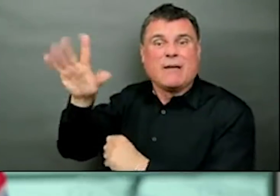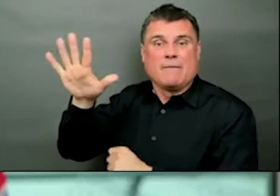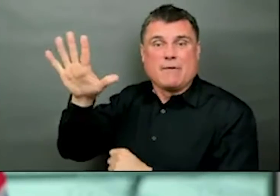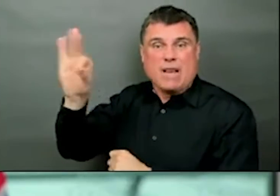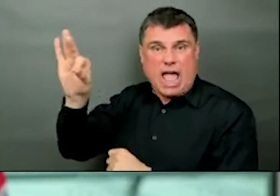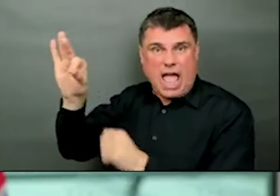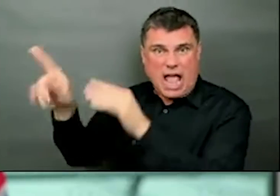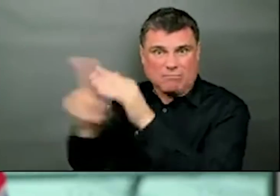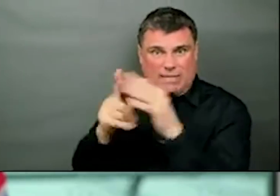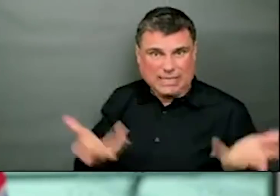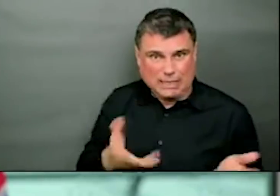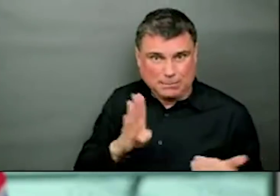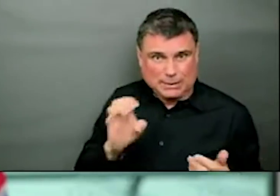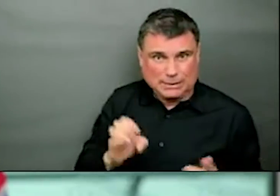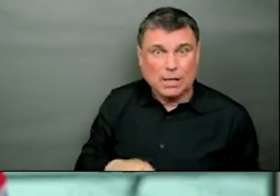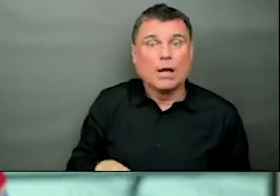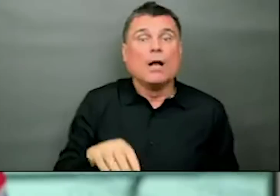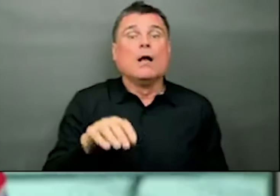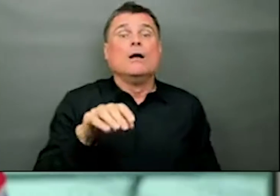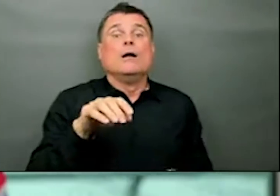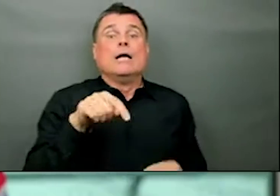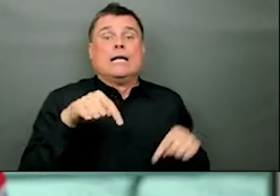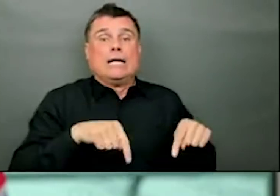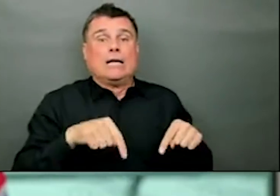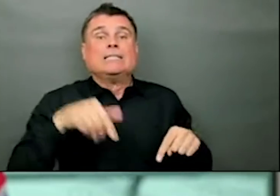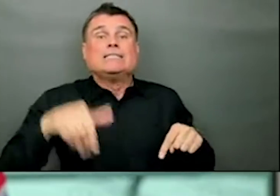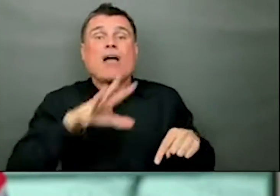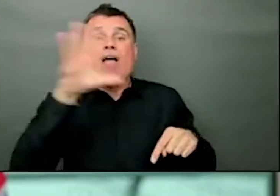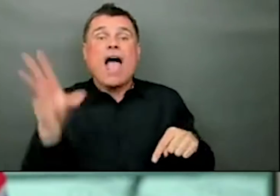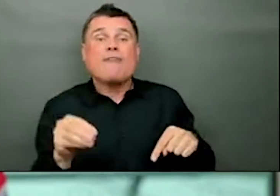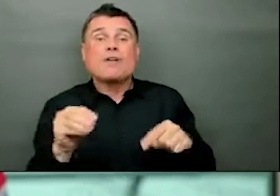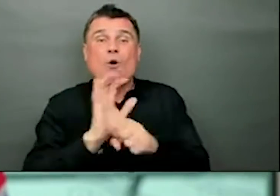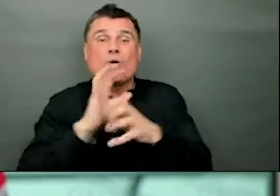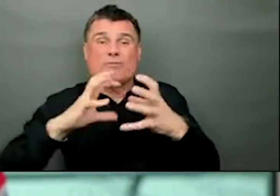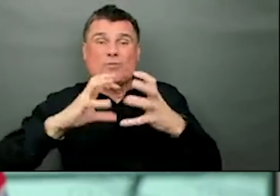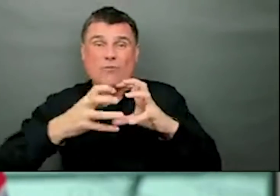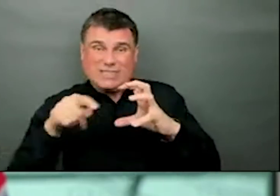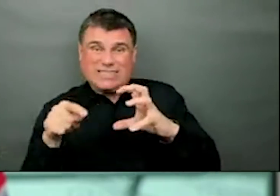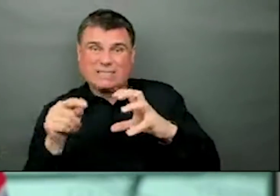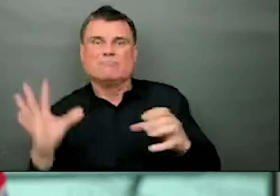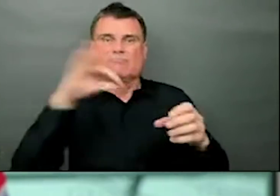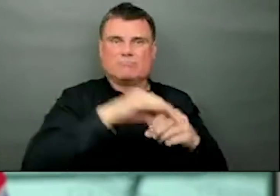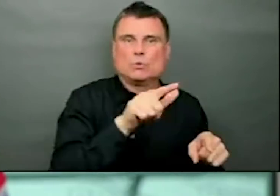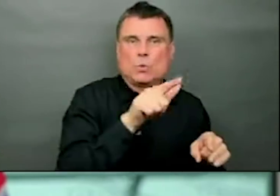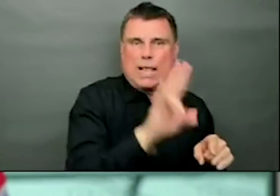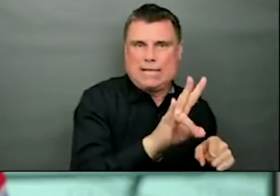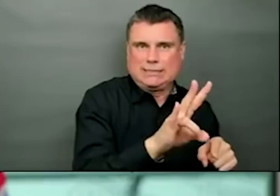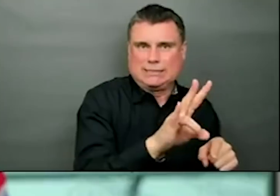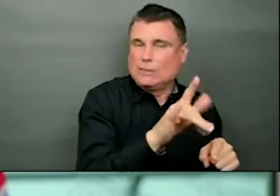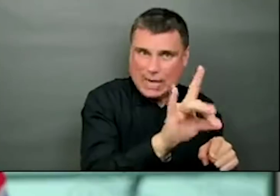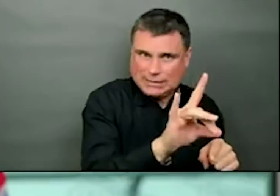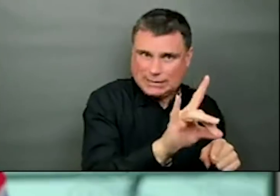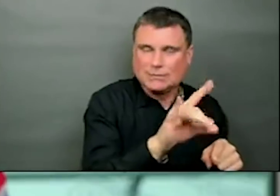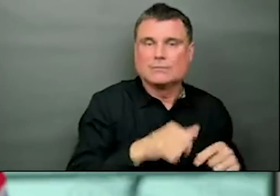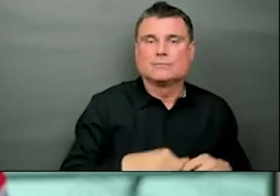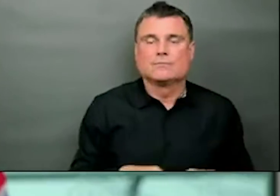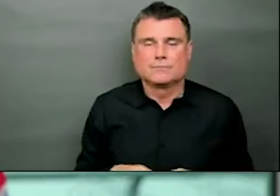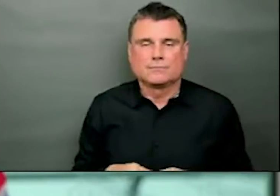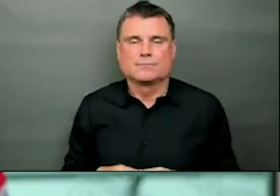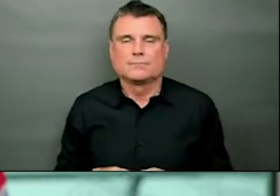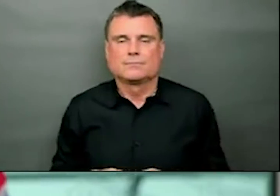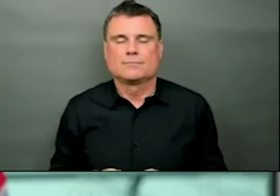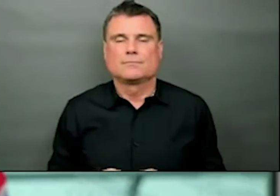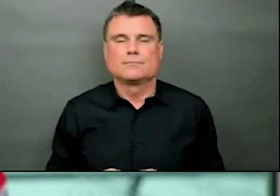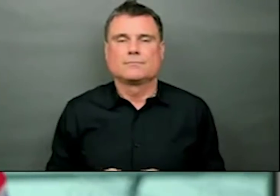the B131, the South African variant. I will also say that I mentioned last week that we had an